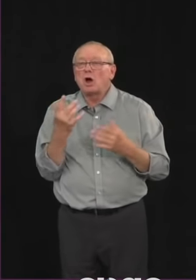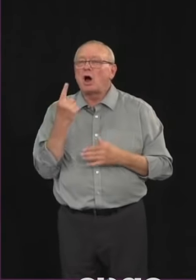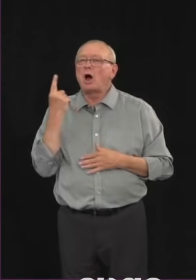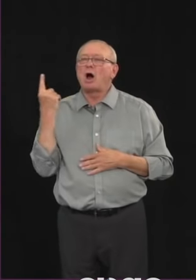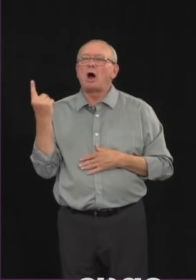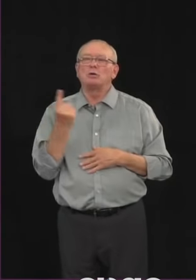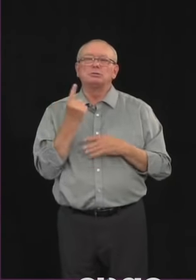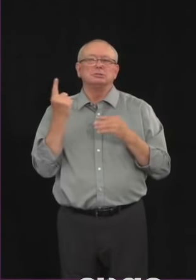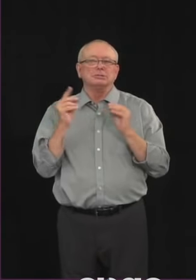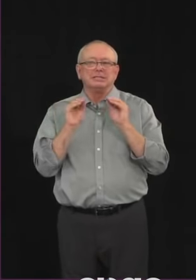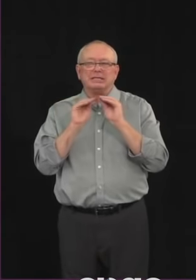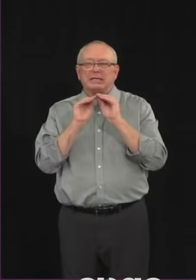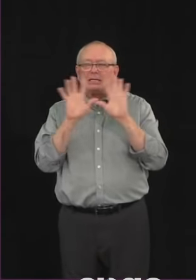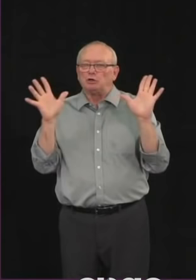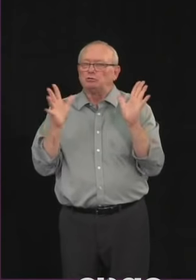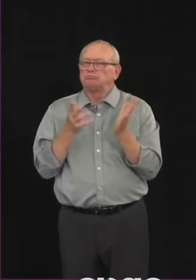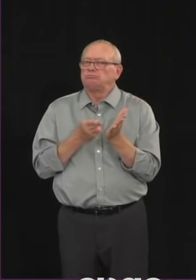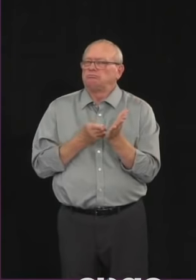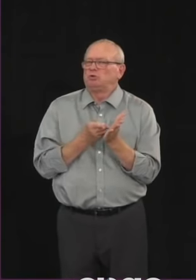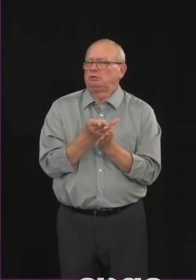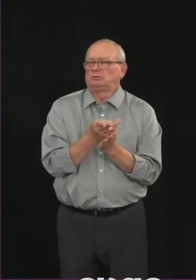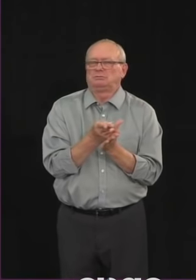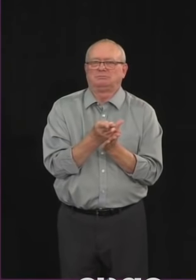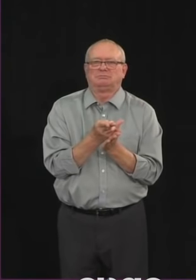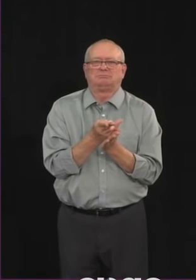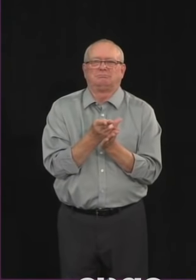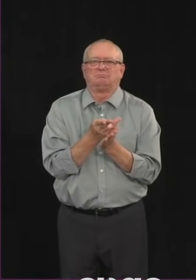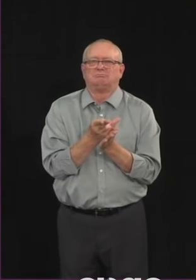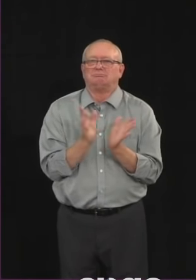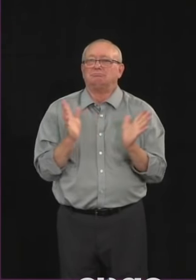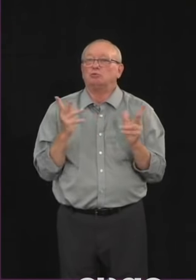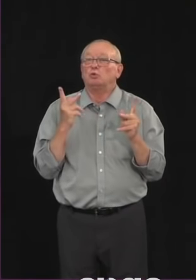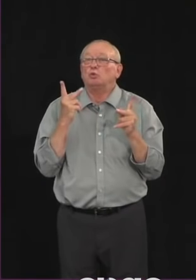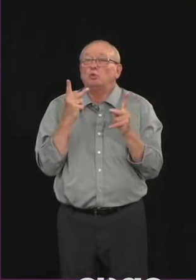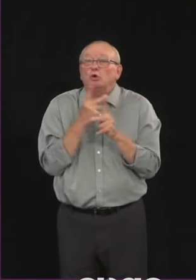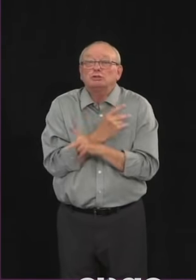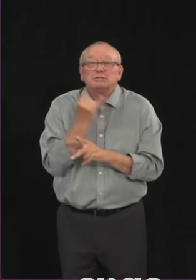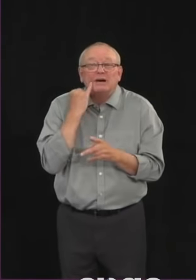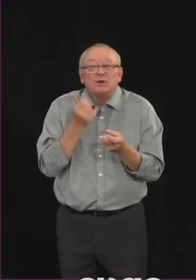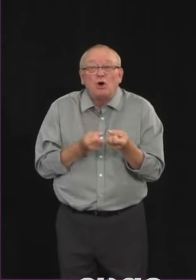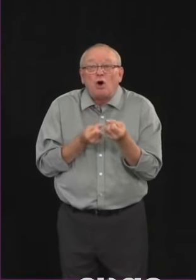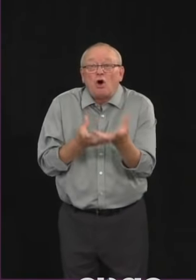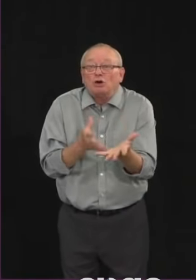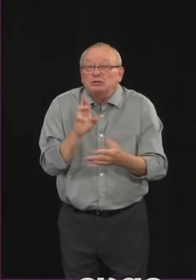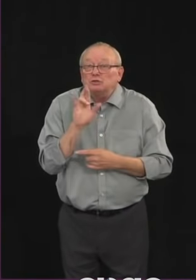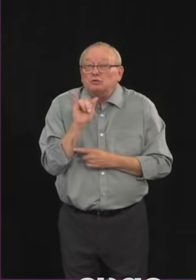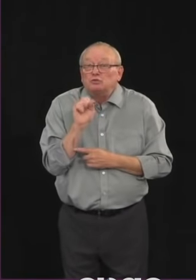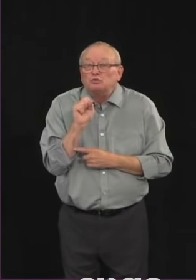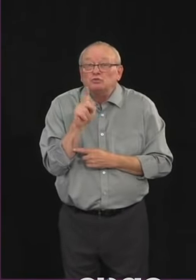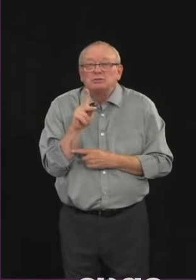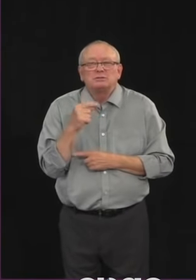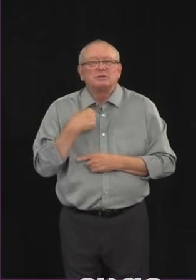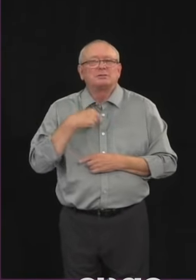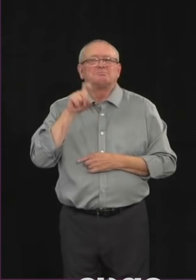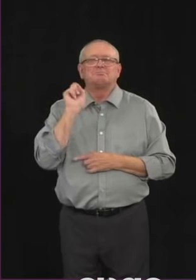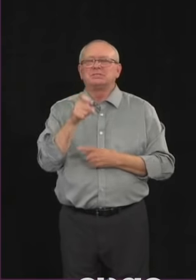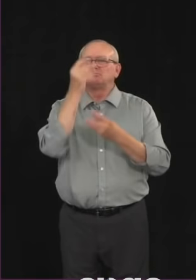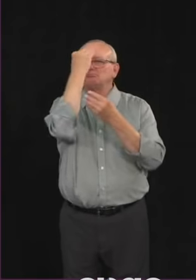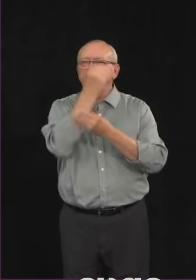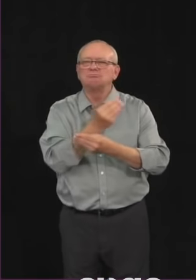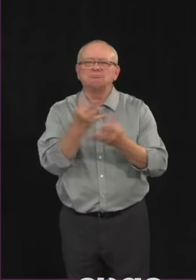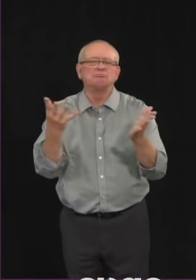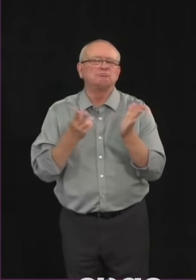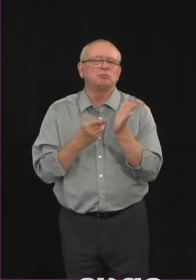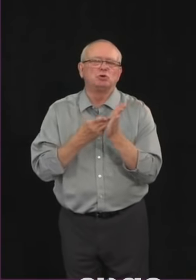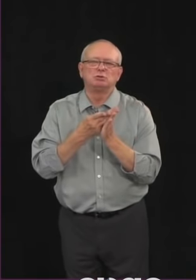particularly where there is any risk to the public involved. We haven't had discussions yet around the granularity of disclosing